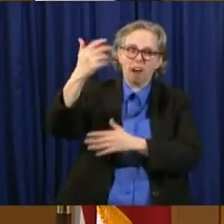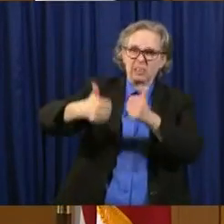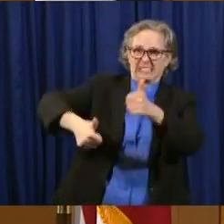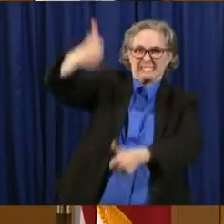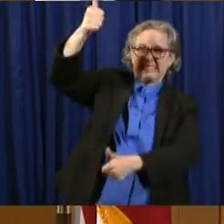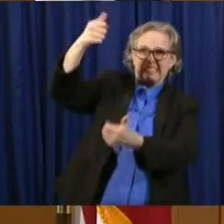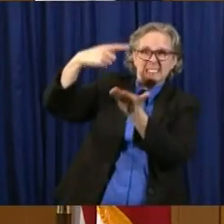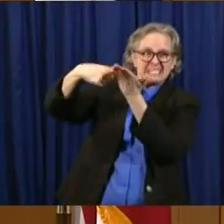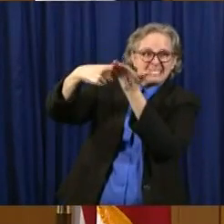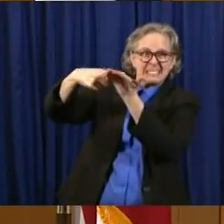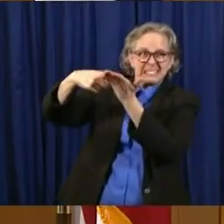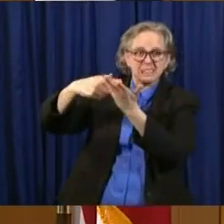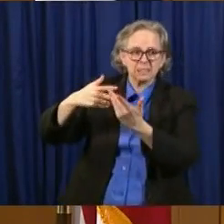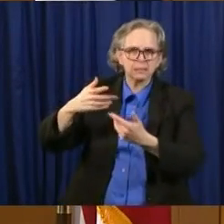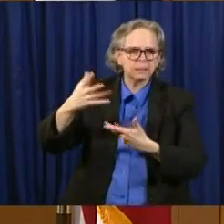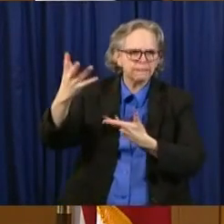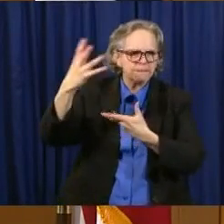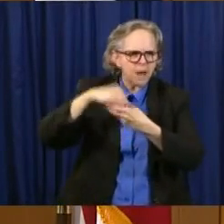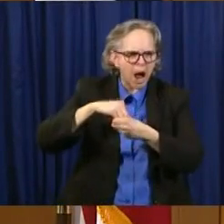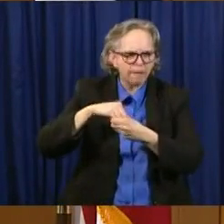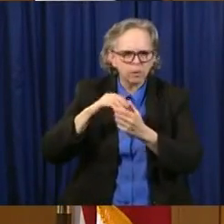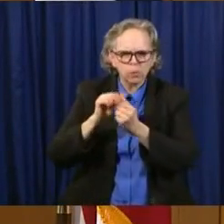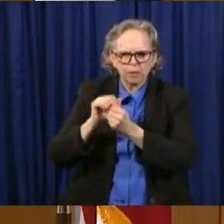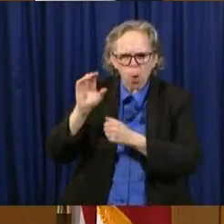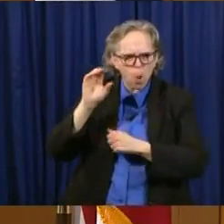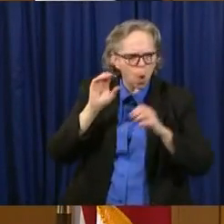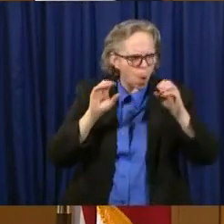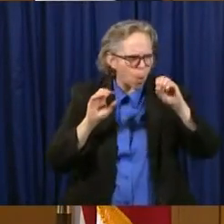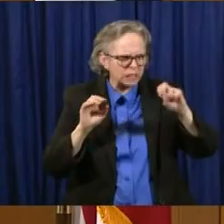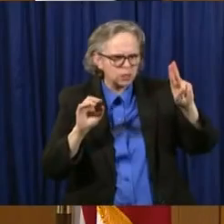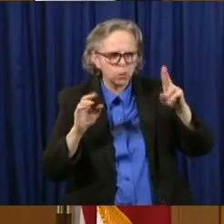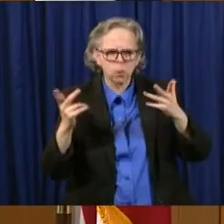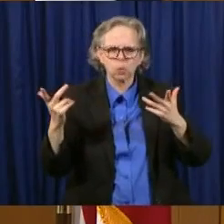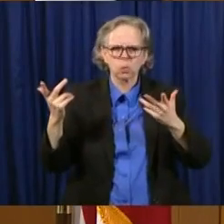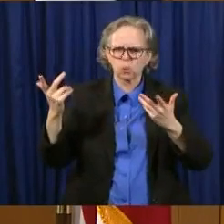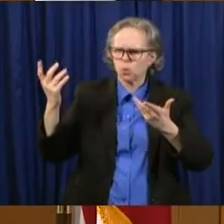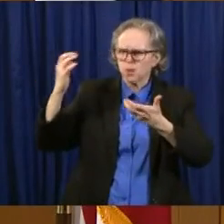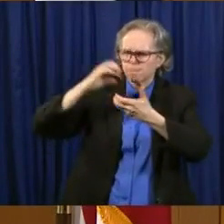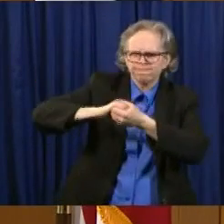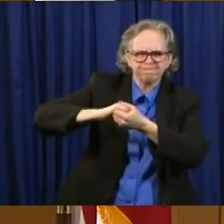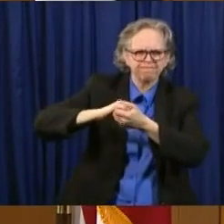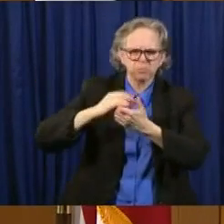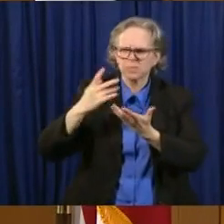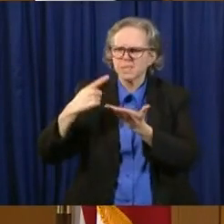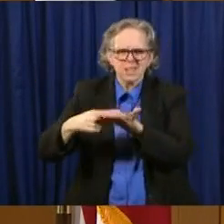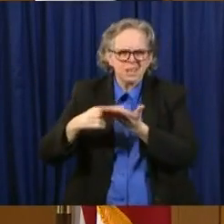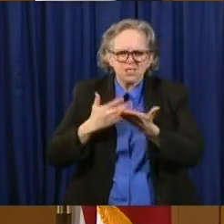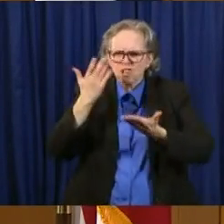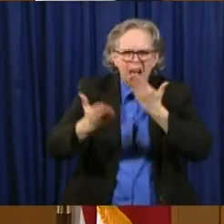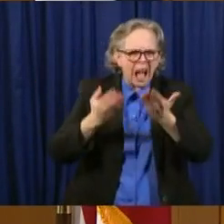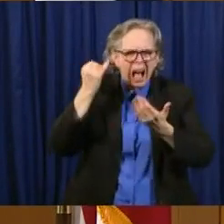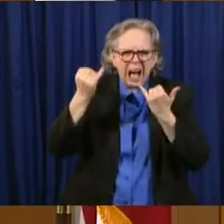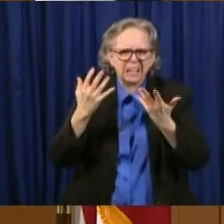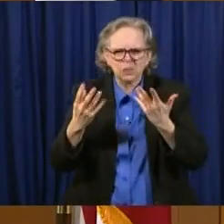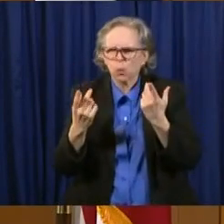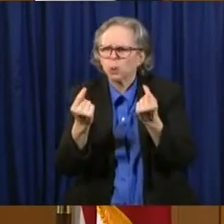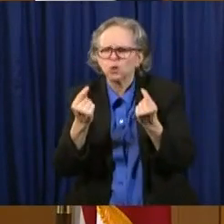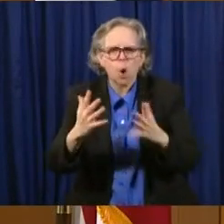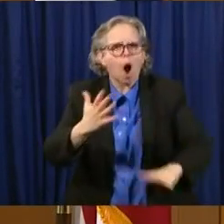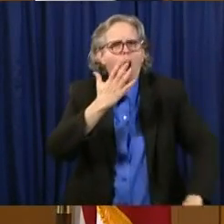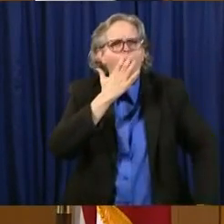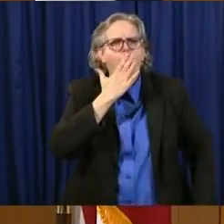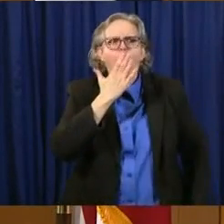who are giving us a very significant help. And I want to publicly thank them, uh, for the help that they're supplying.